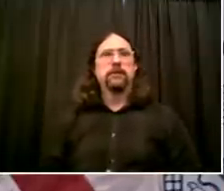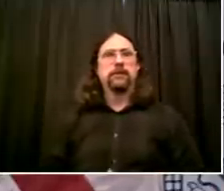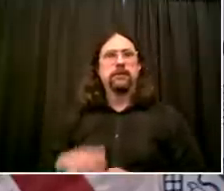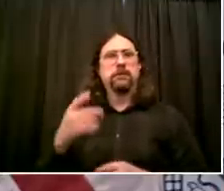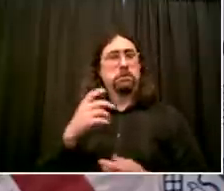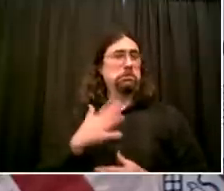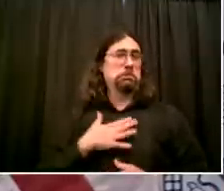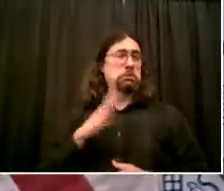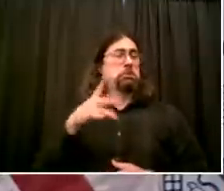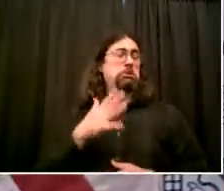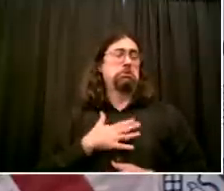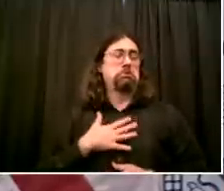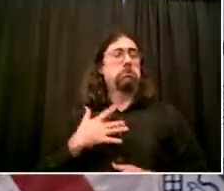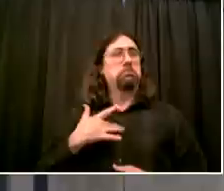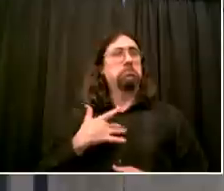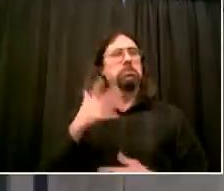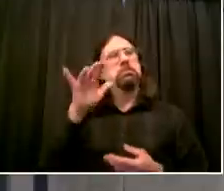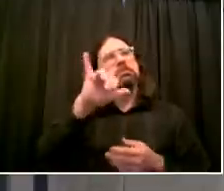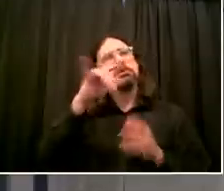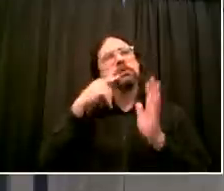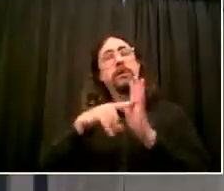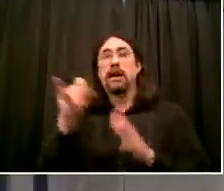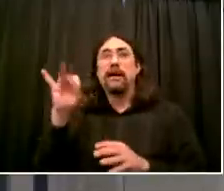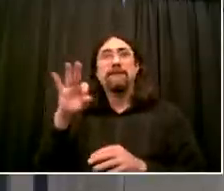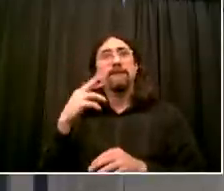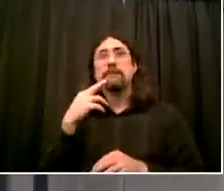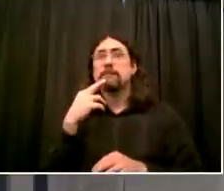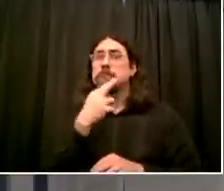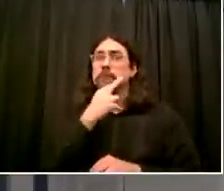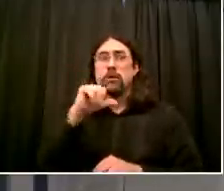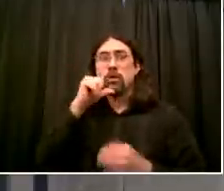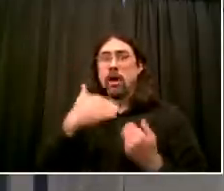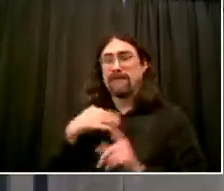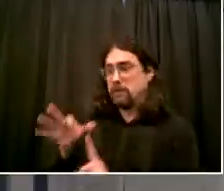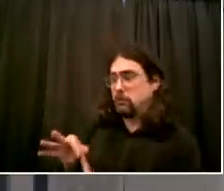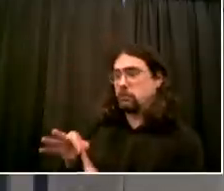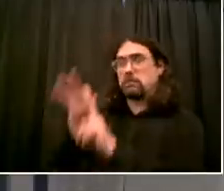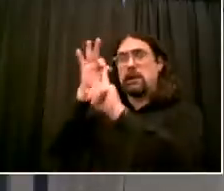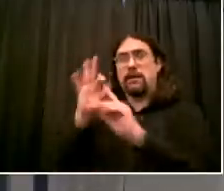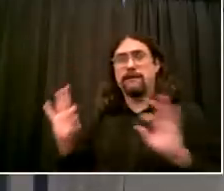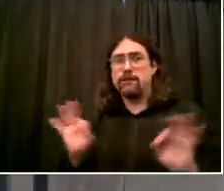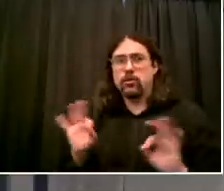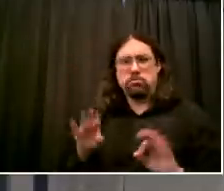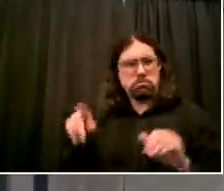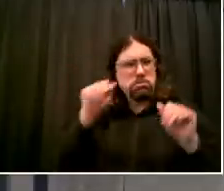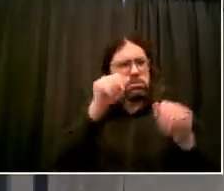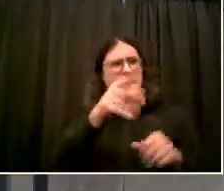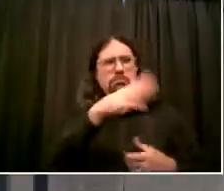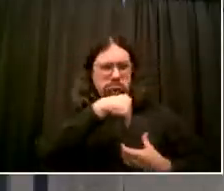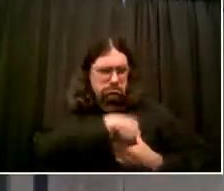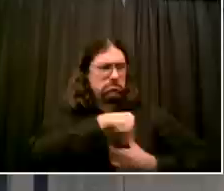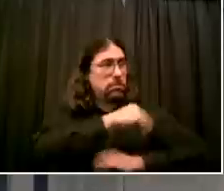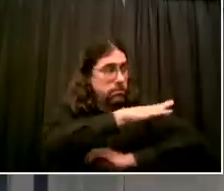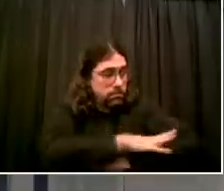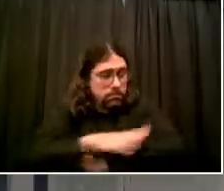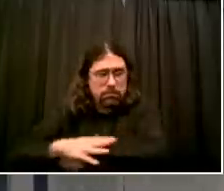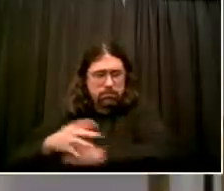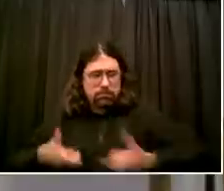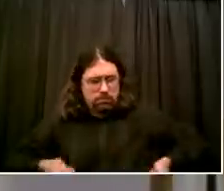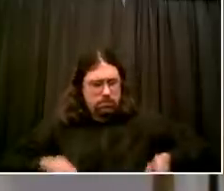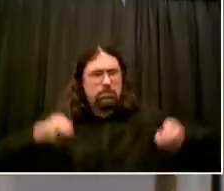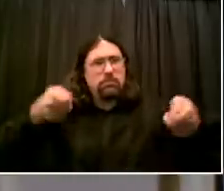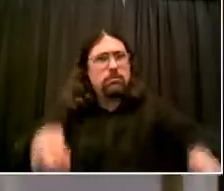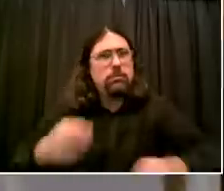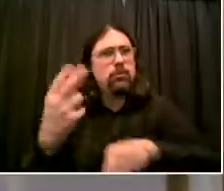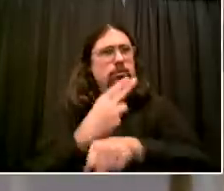Andrew is much more of an expert than I, so Andrew, why don't you speak on behalf of the industry? Thank you. Hi, Marsha. Yeah, the mayor's spot